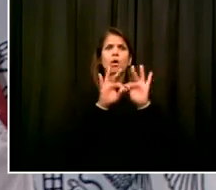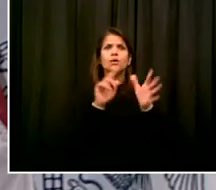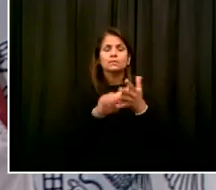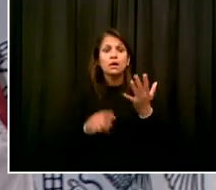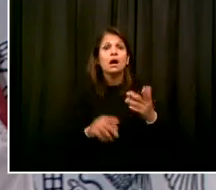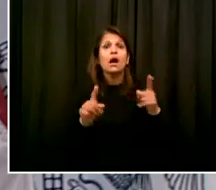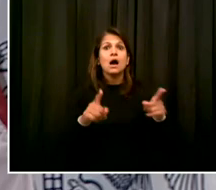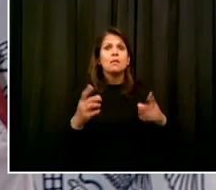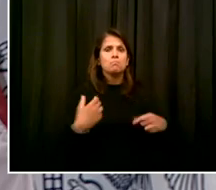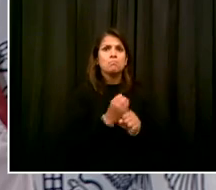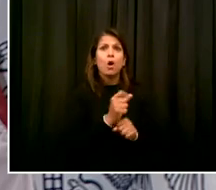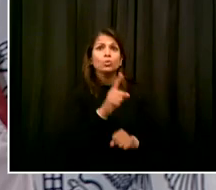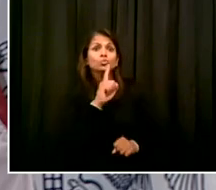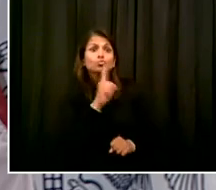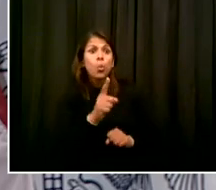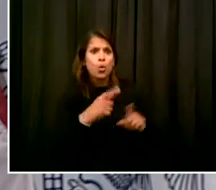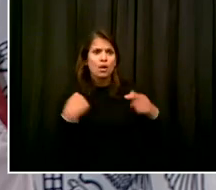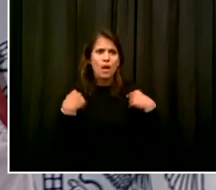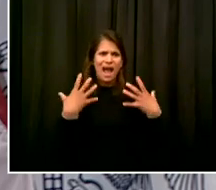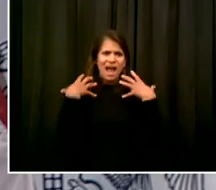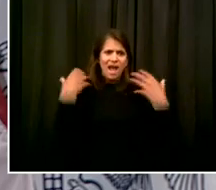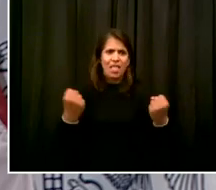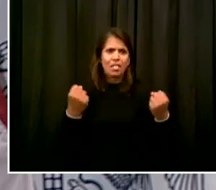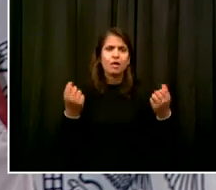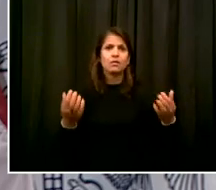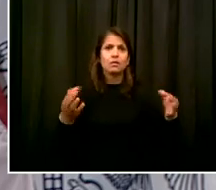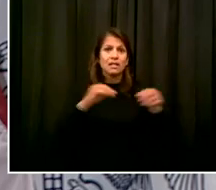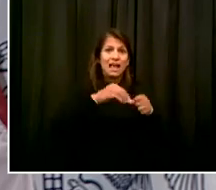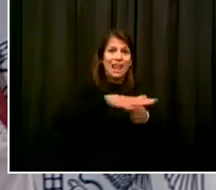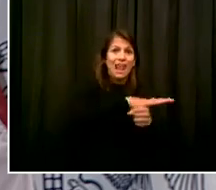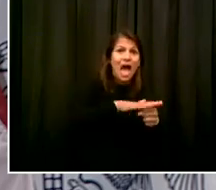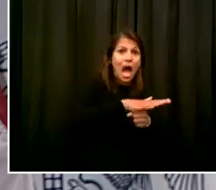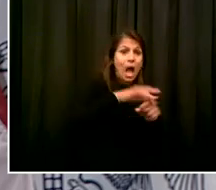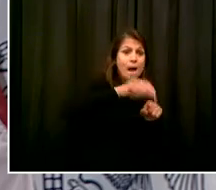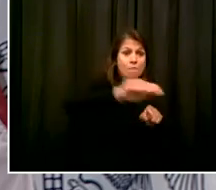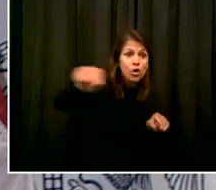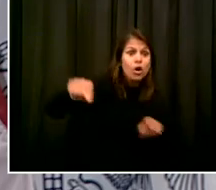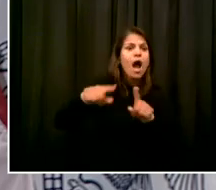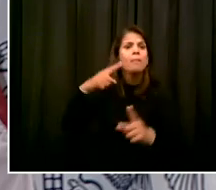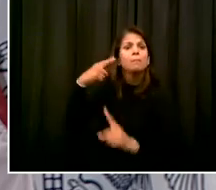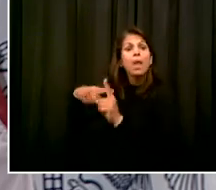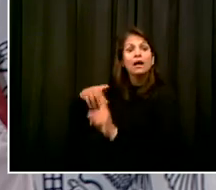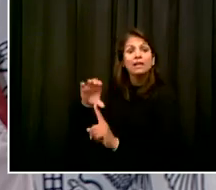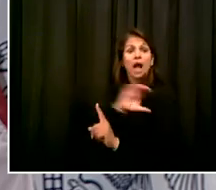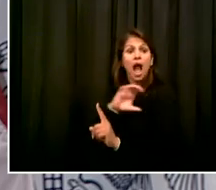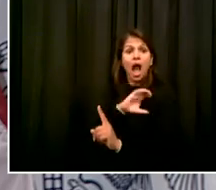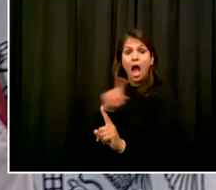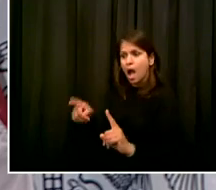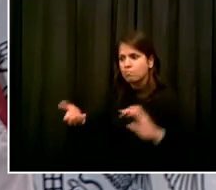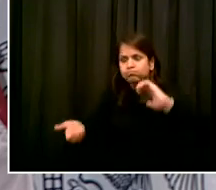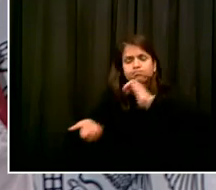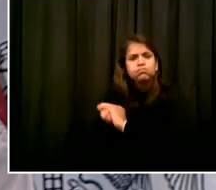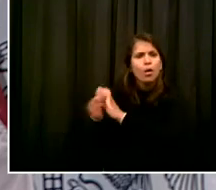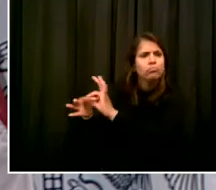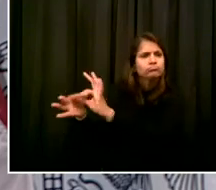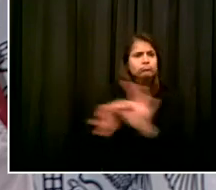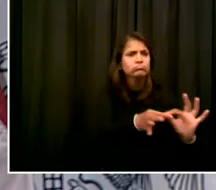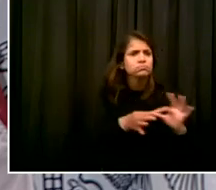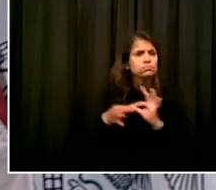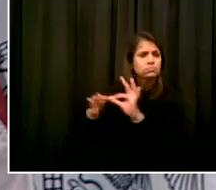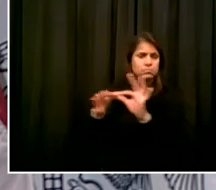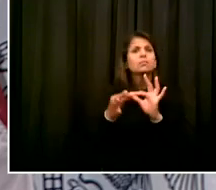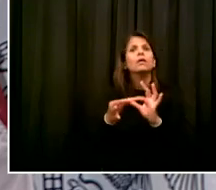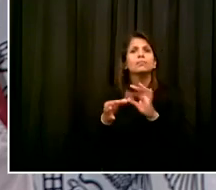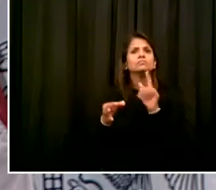police and community working more closely together. And you've seen that in recent months. I've been out in communities all over the city, Harlem, East Harlem, Bed